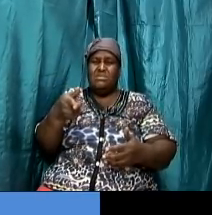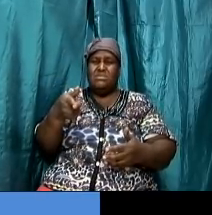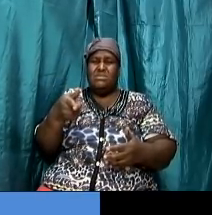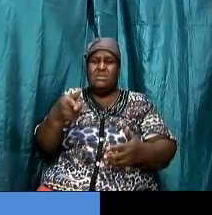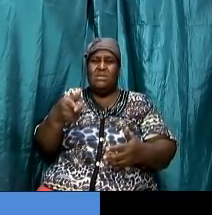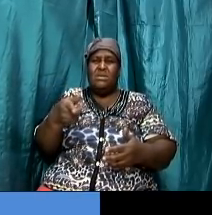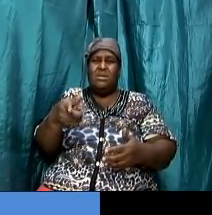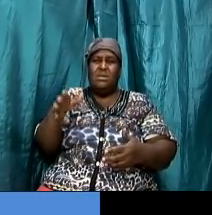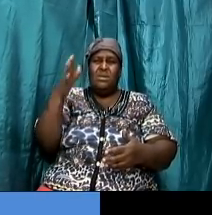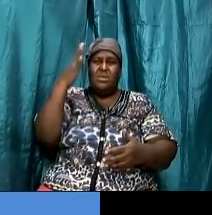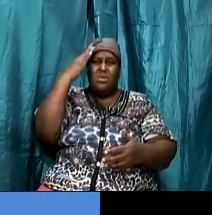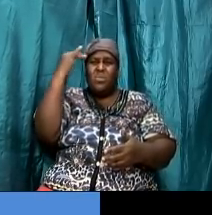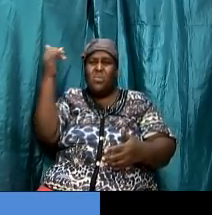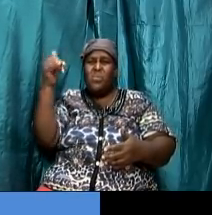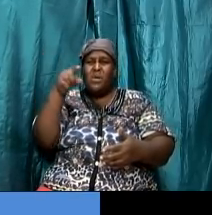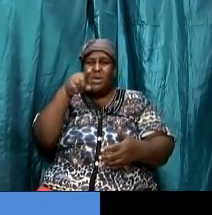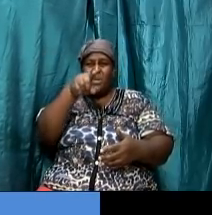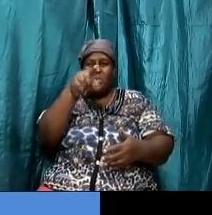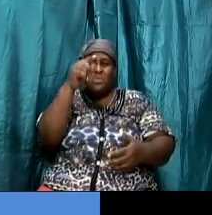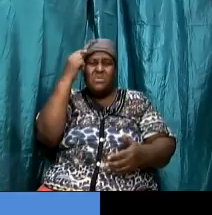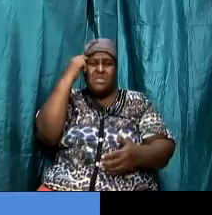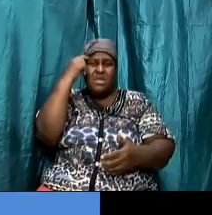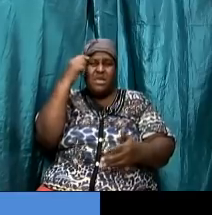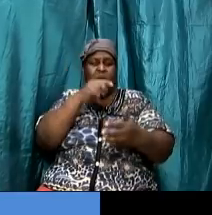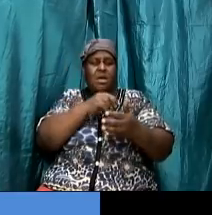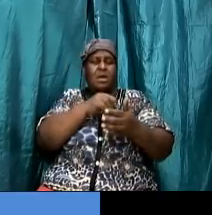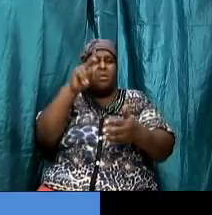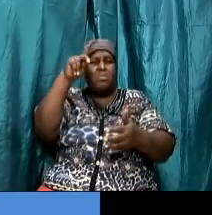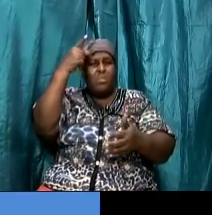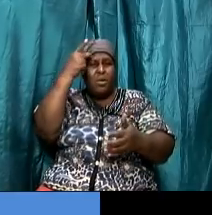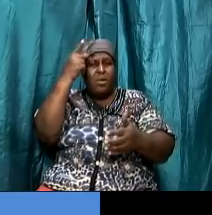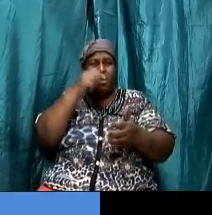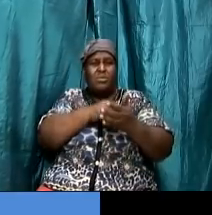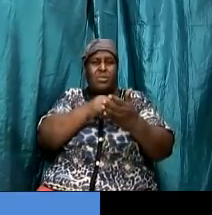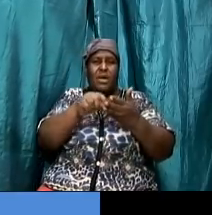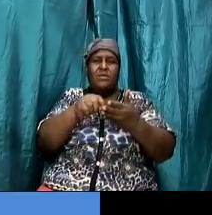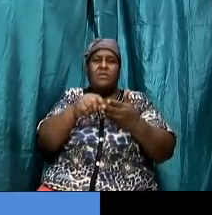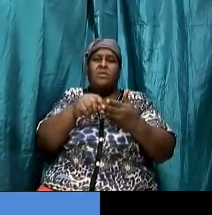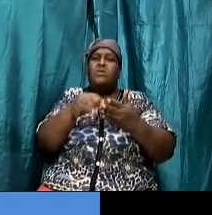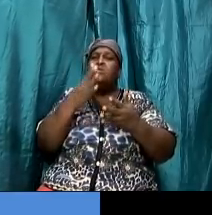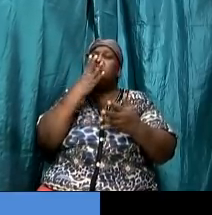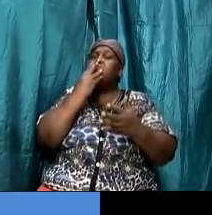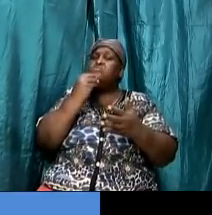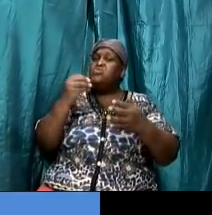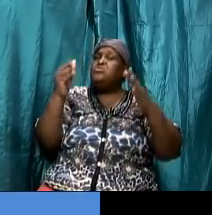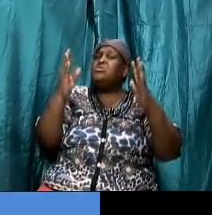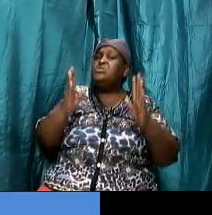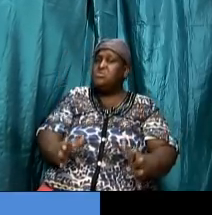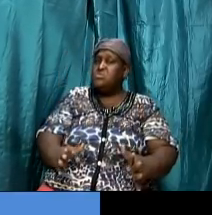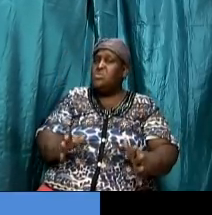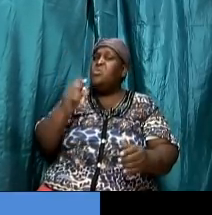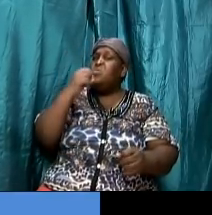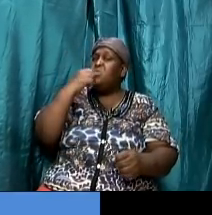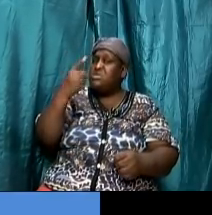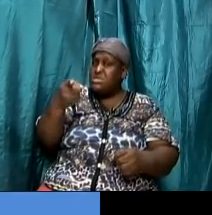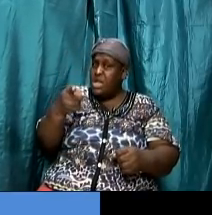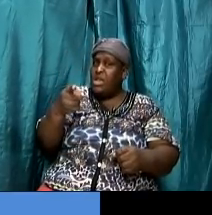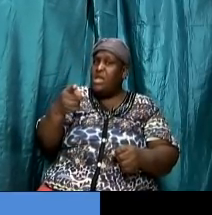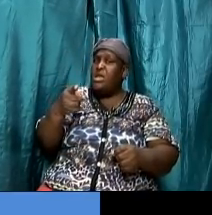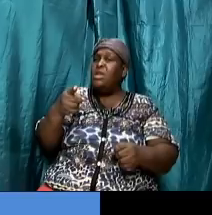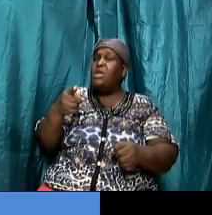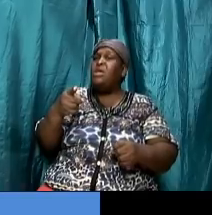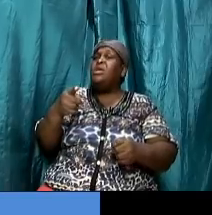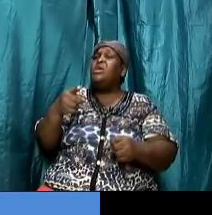why do you think paul write it like this as you said before judaizers in the first century were telling the colossian christians